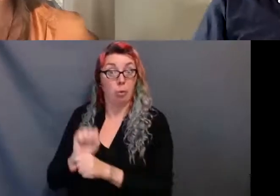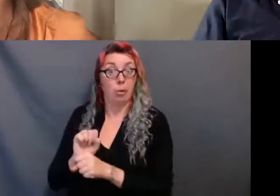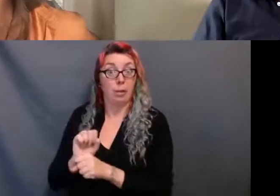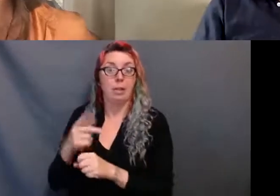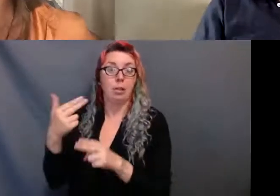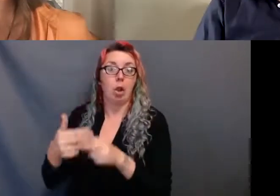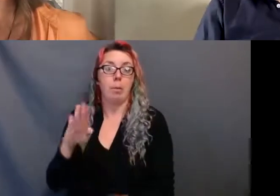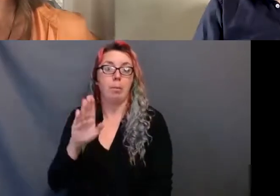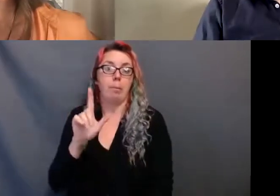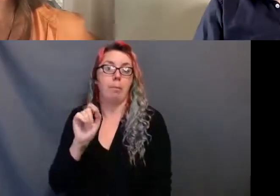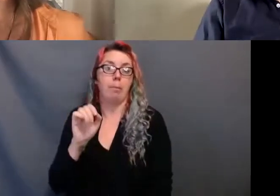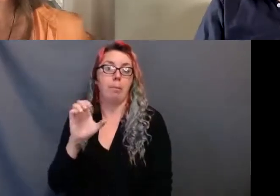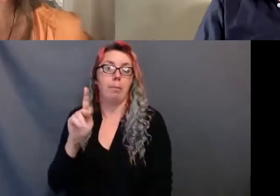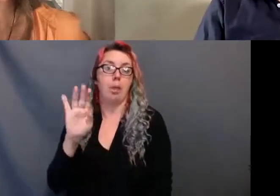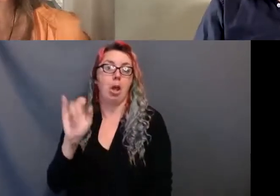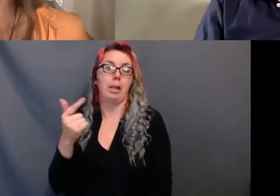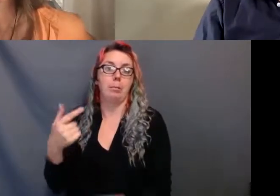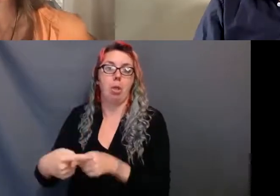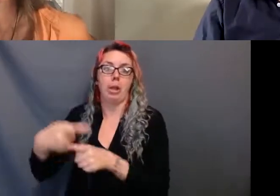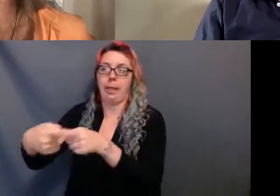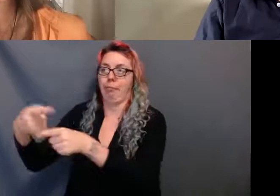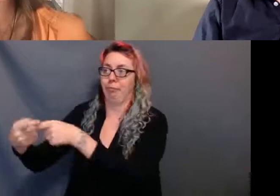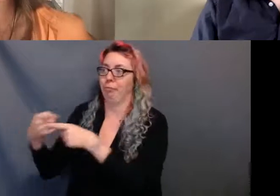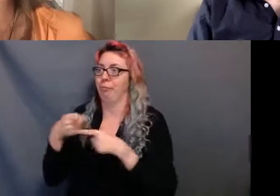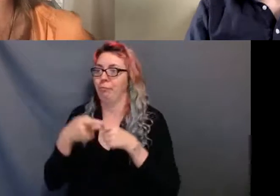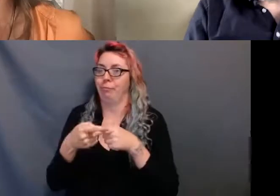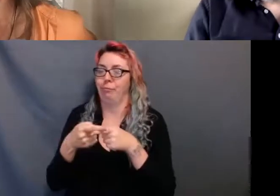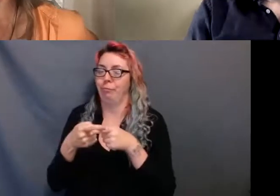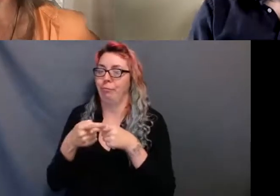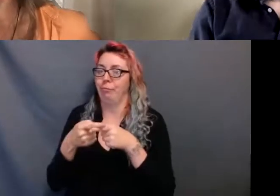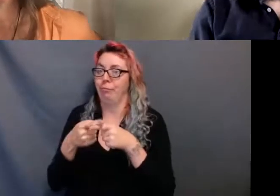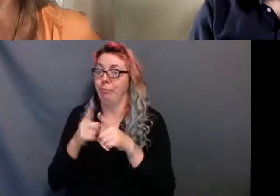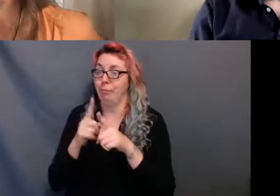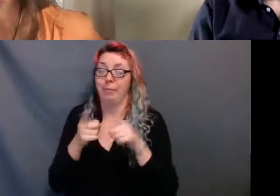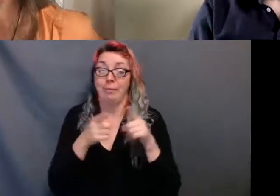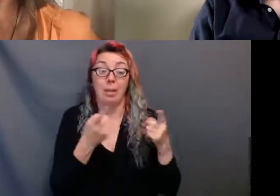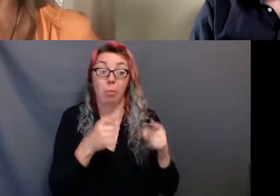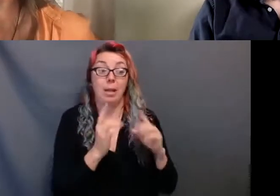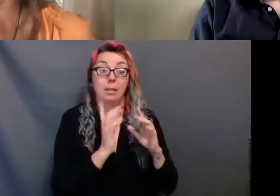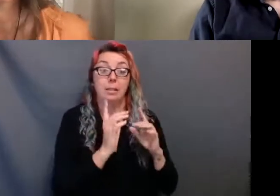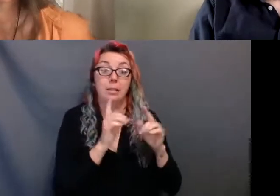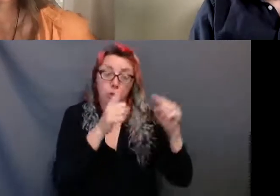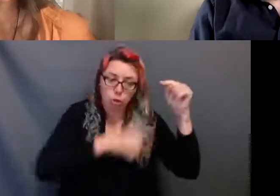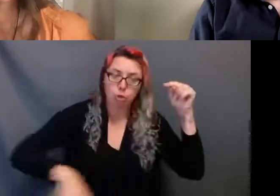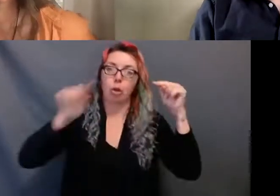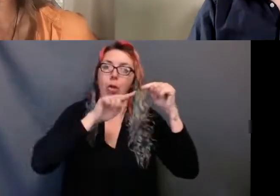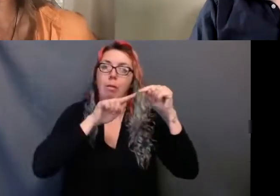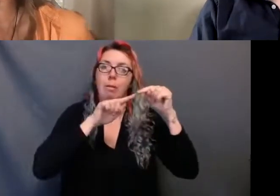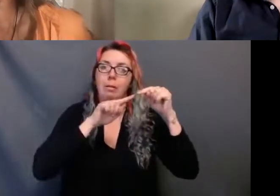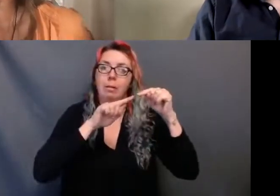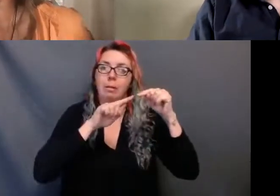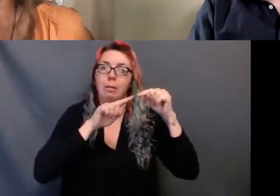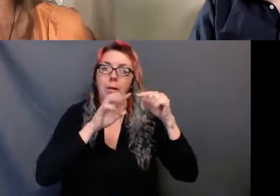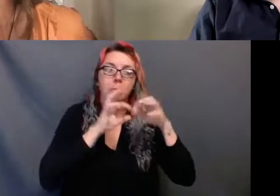When we are in a circular relationship, we find ourselves contained within an infinite curve, where all